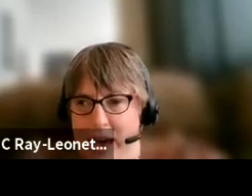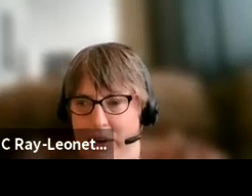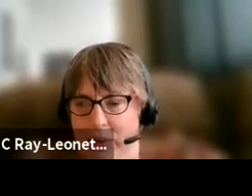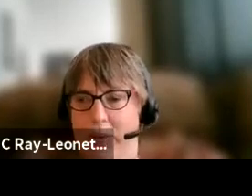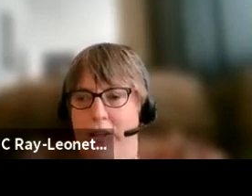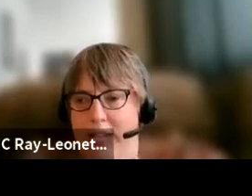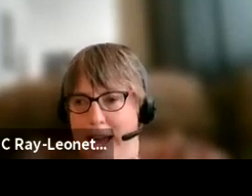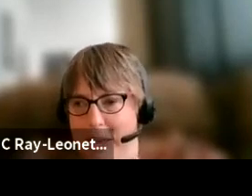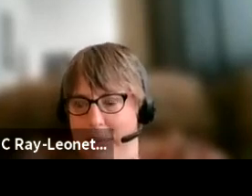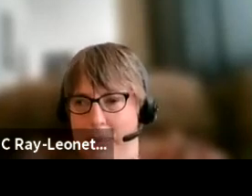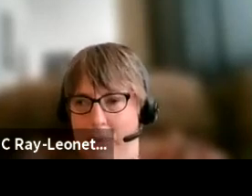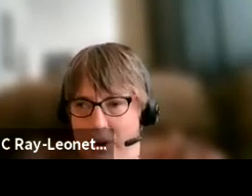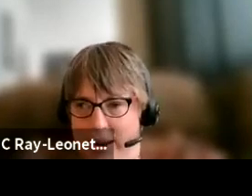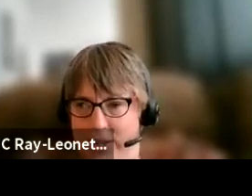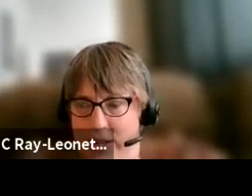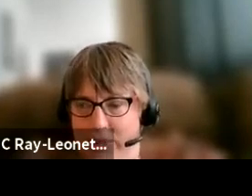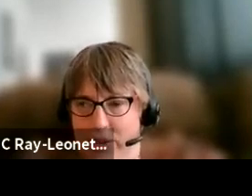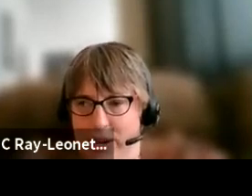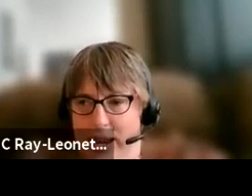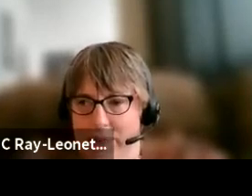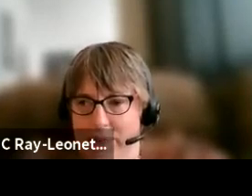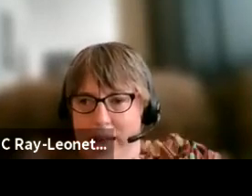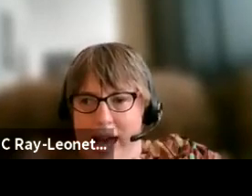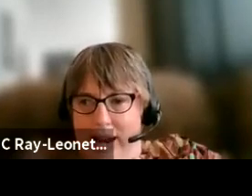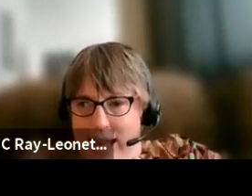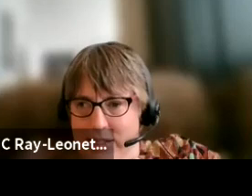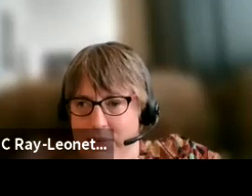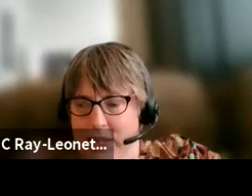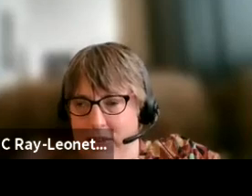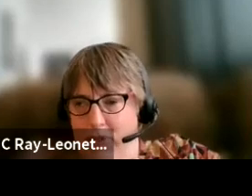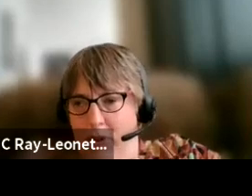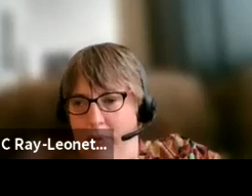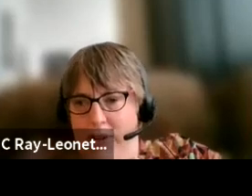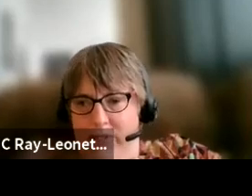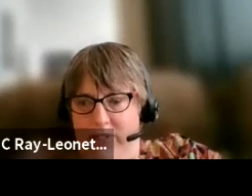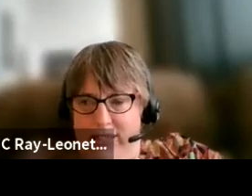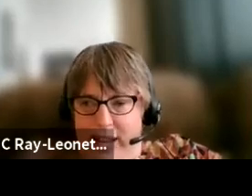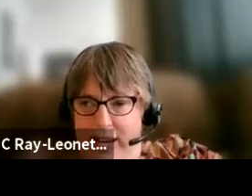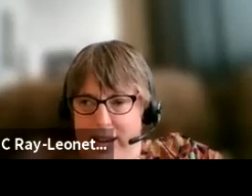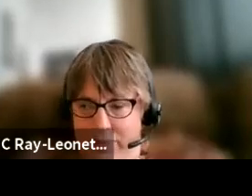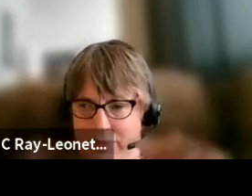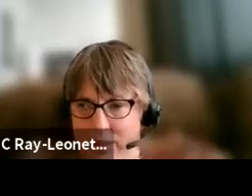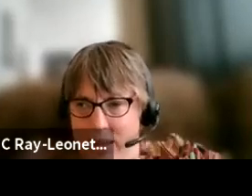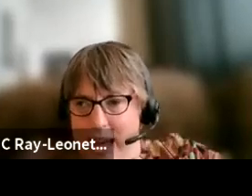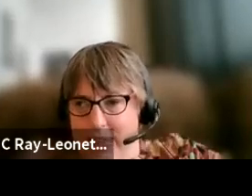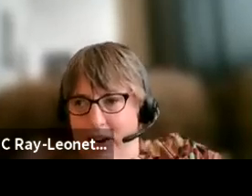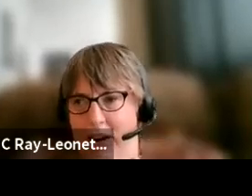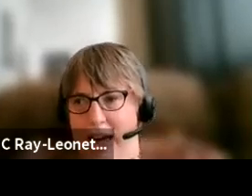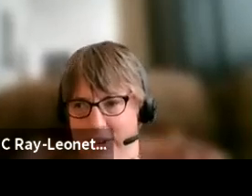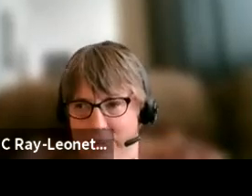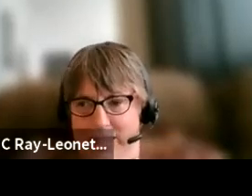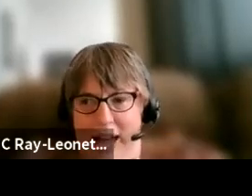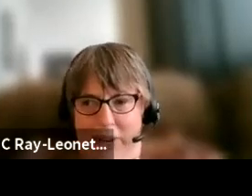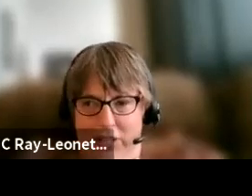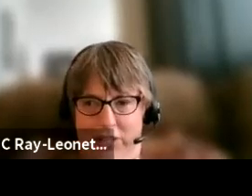business model to get people more into the community and less within the four walls of a facility. And there